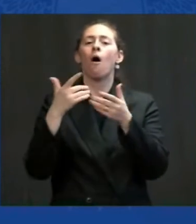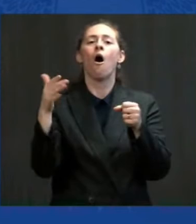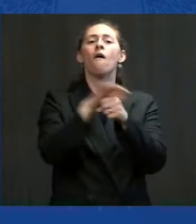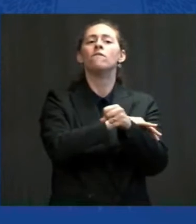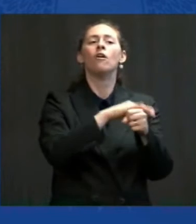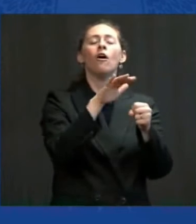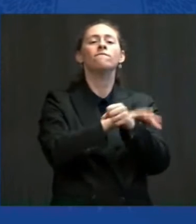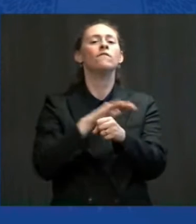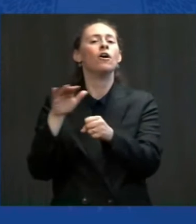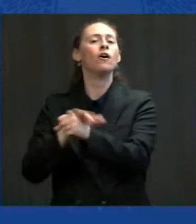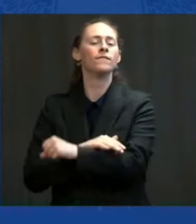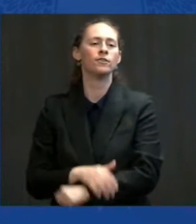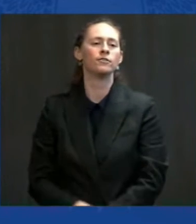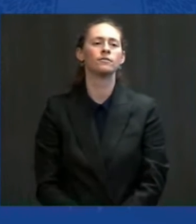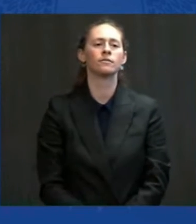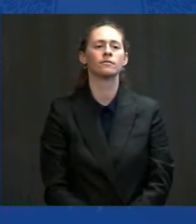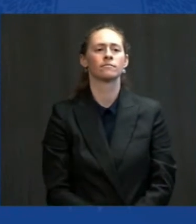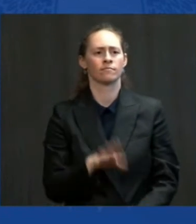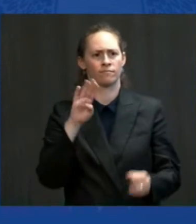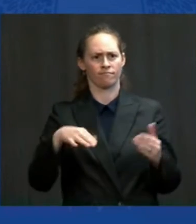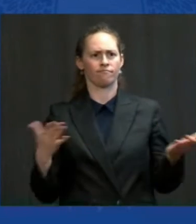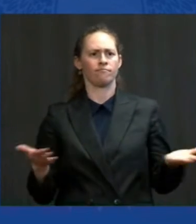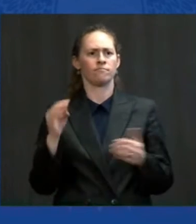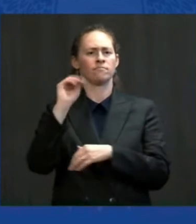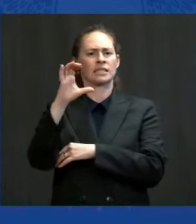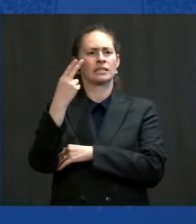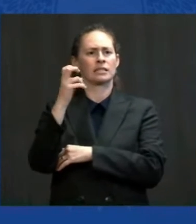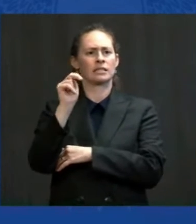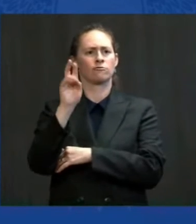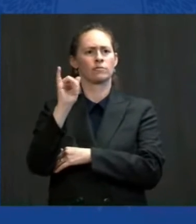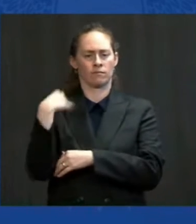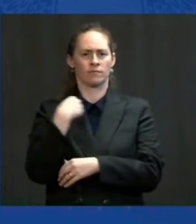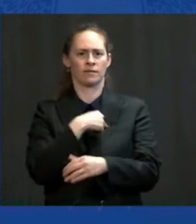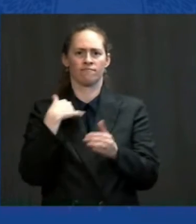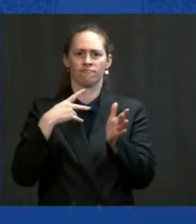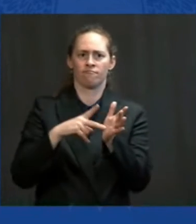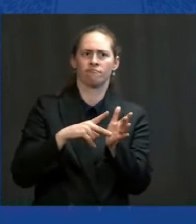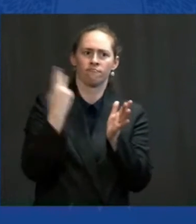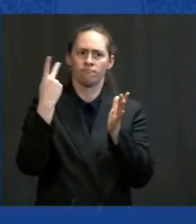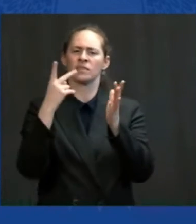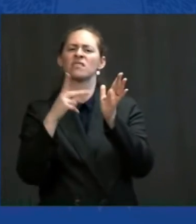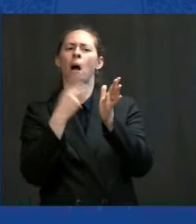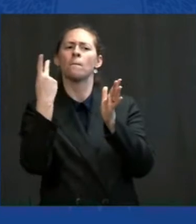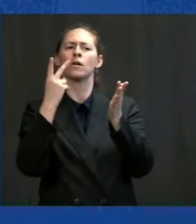that here at McHenry, you have a dual enrollment program, so students from places like